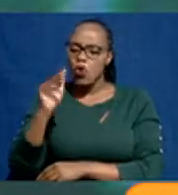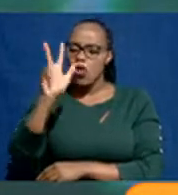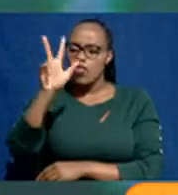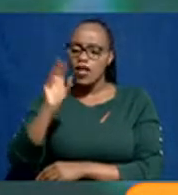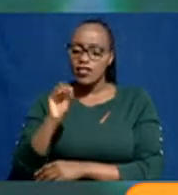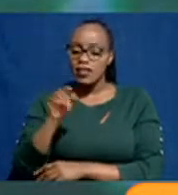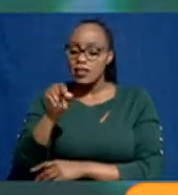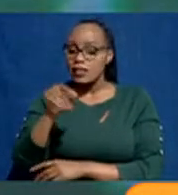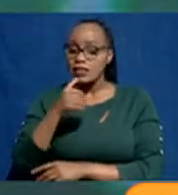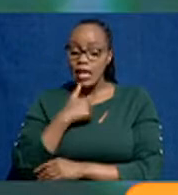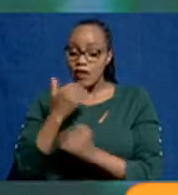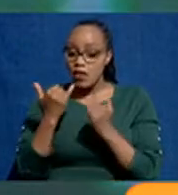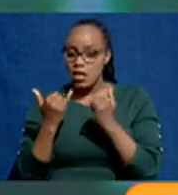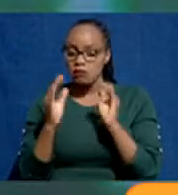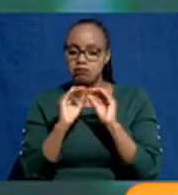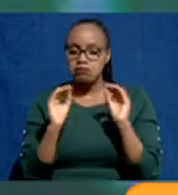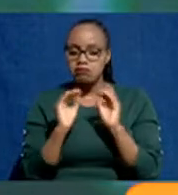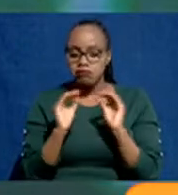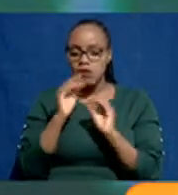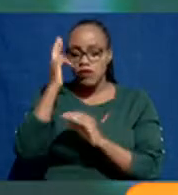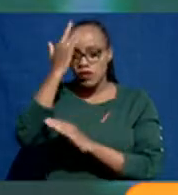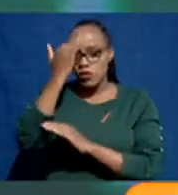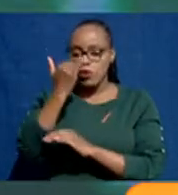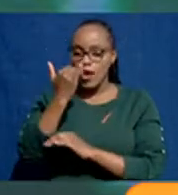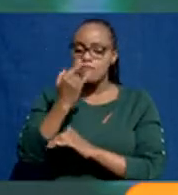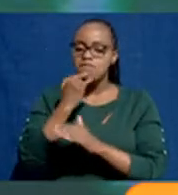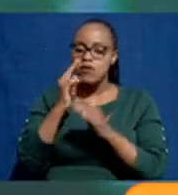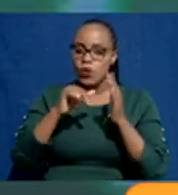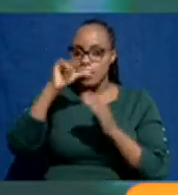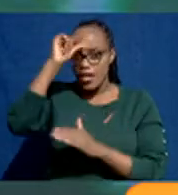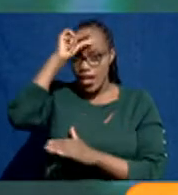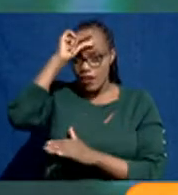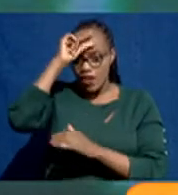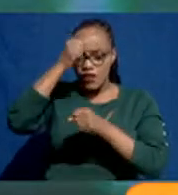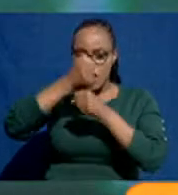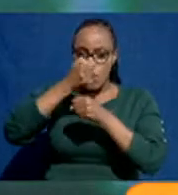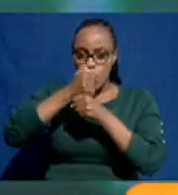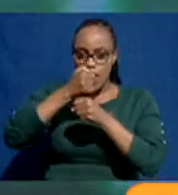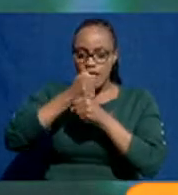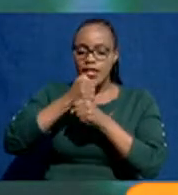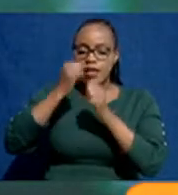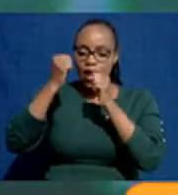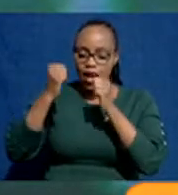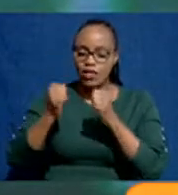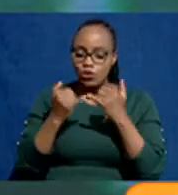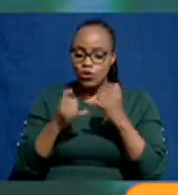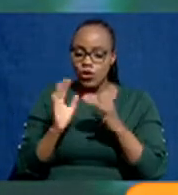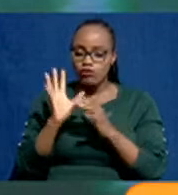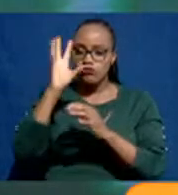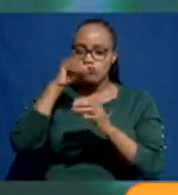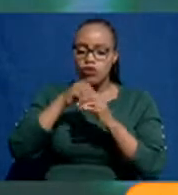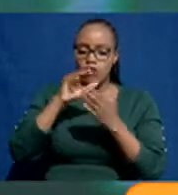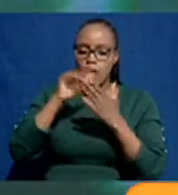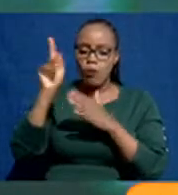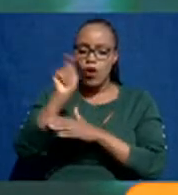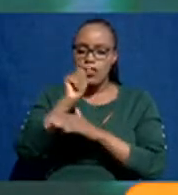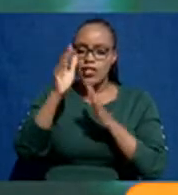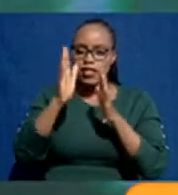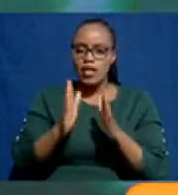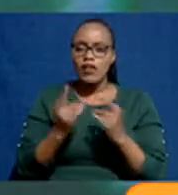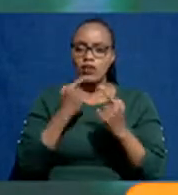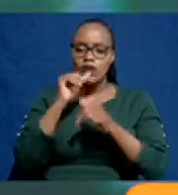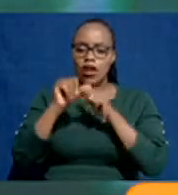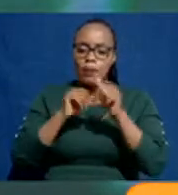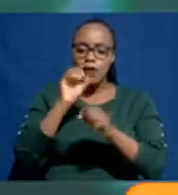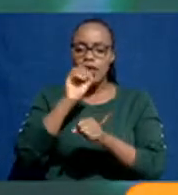we do not have at the moment. And that is why some are saying the government is working very hard to bring in more trainers. I have talked about